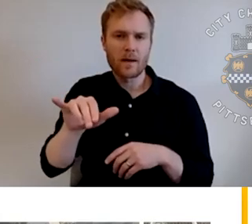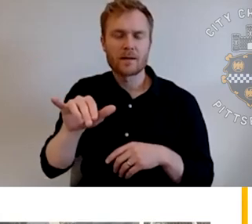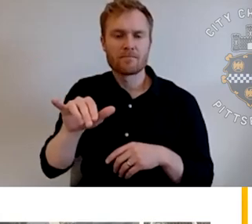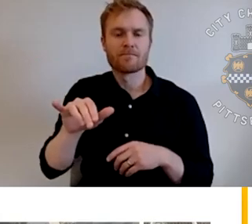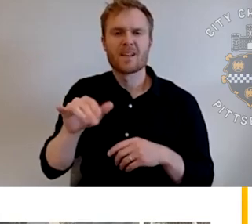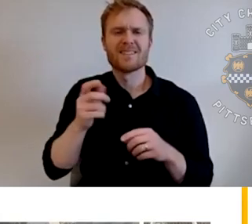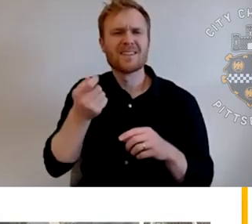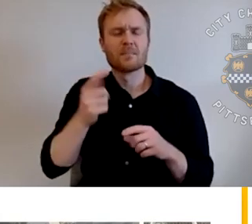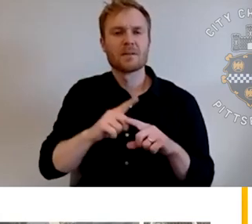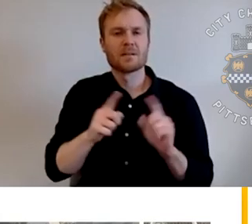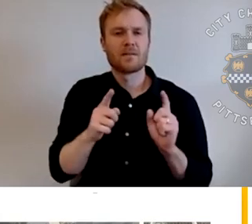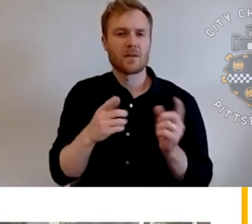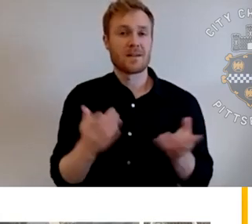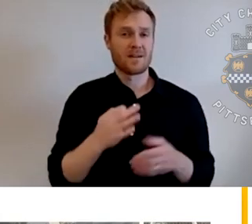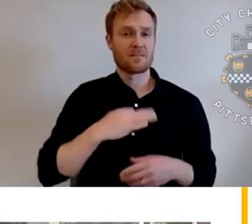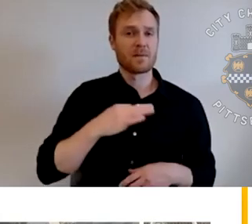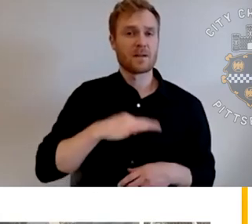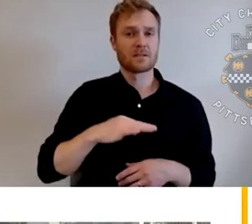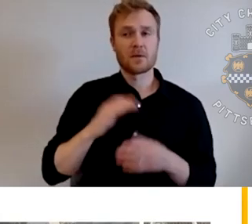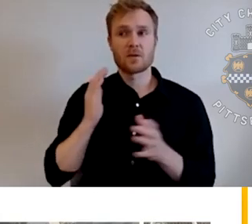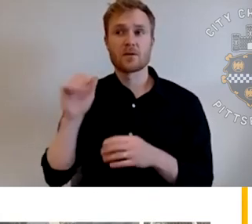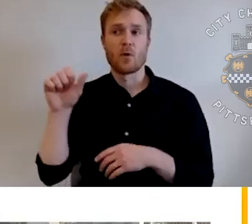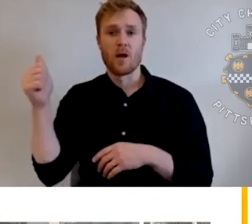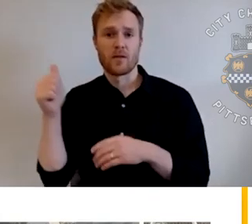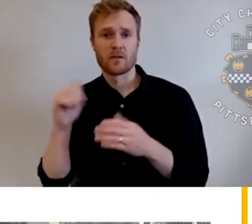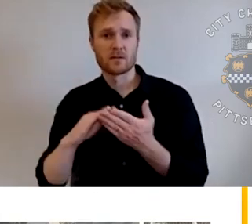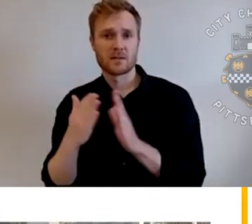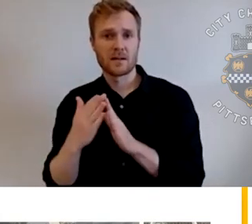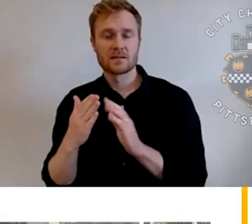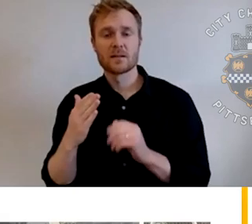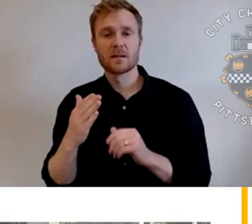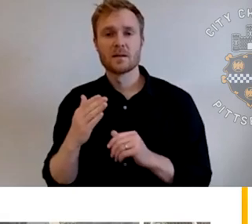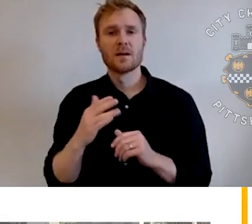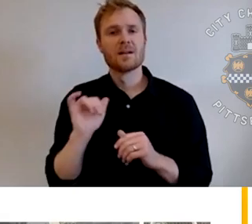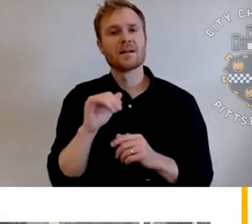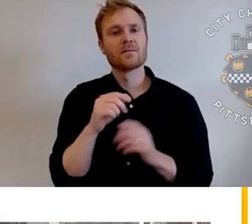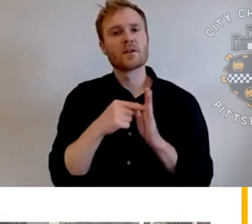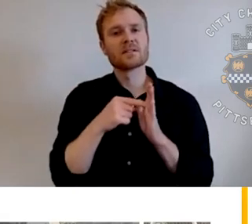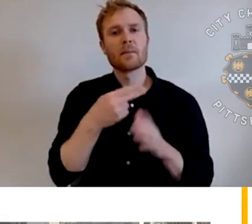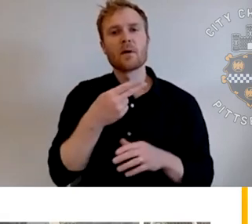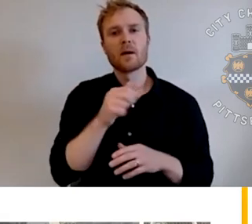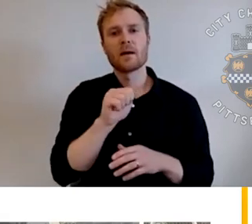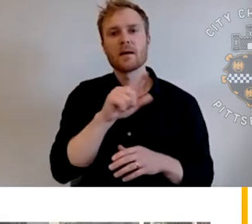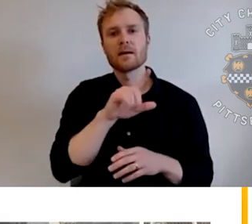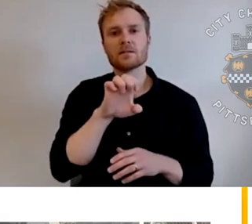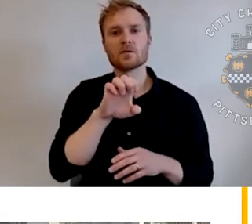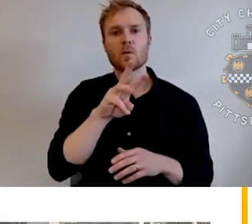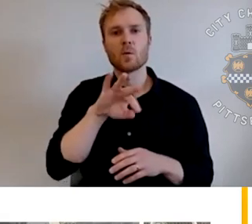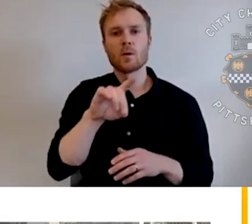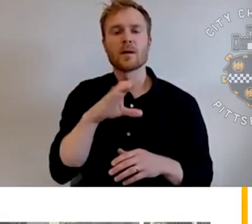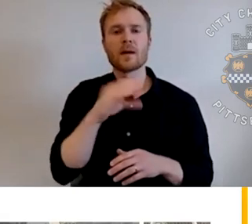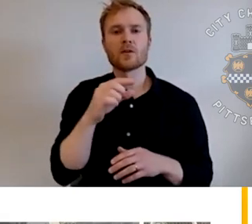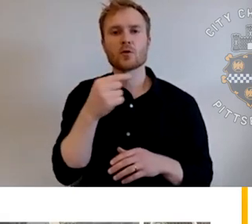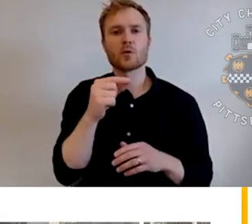Pittsburgh than what other cities think of as greenways. Uh, it's those areas like Hazelwood Greenway and seldom seen that were